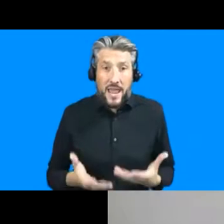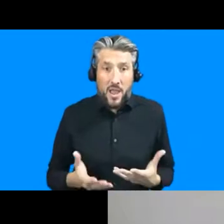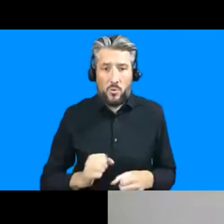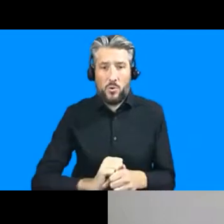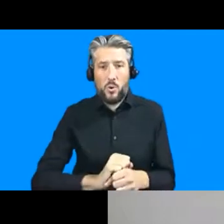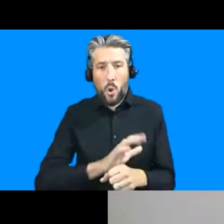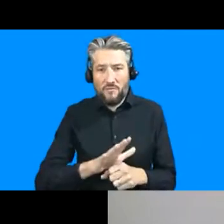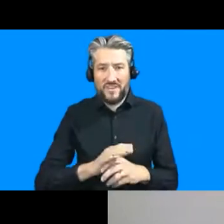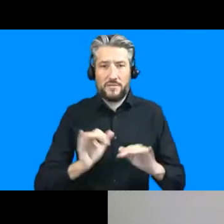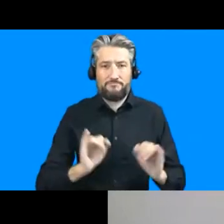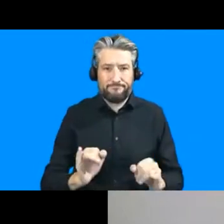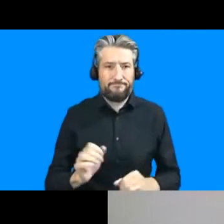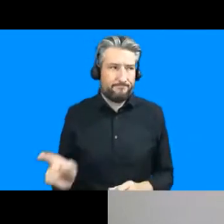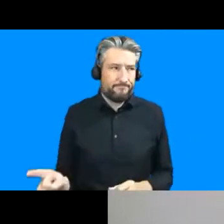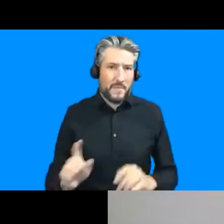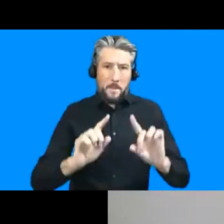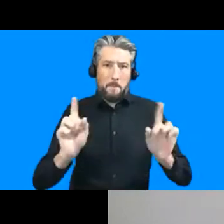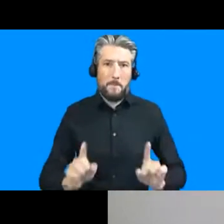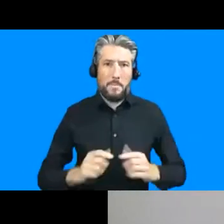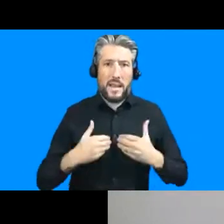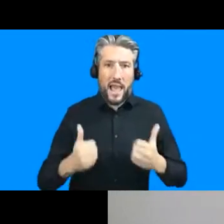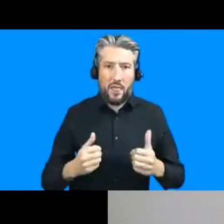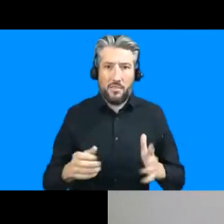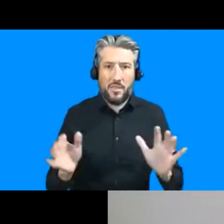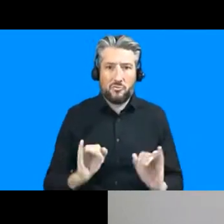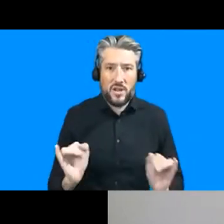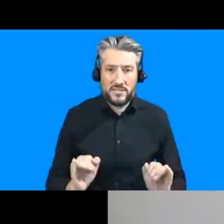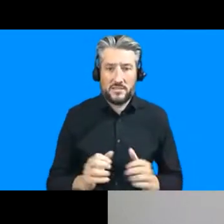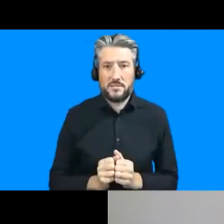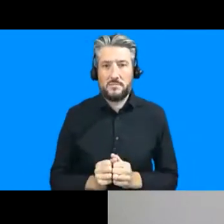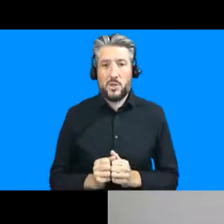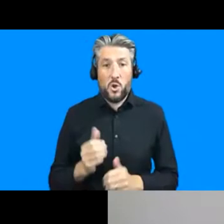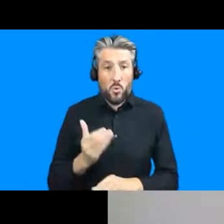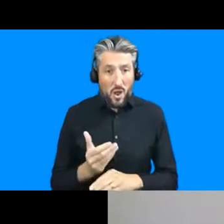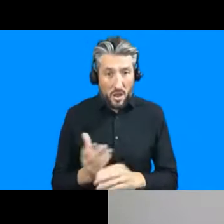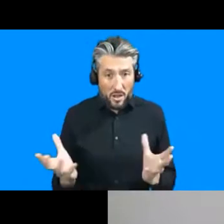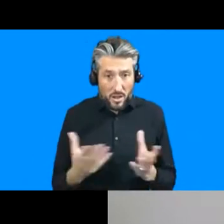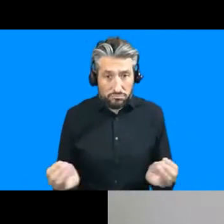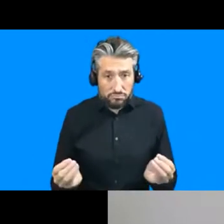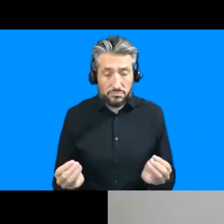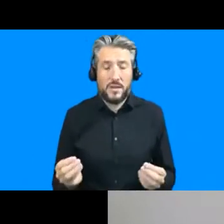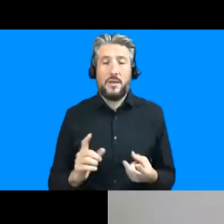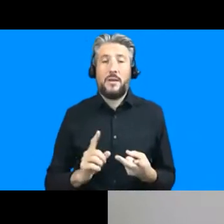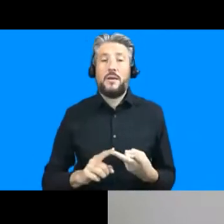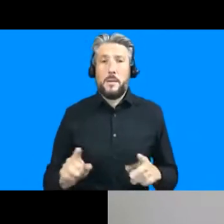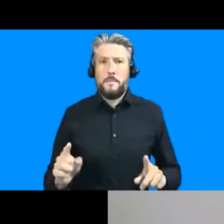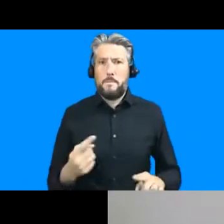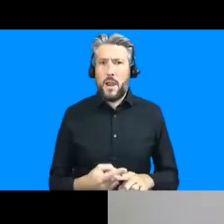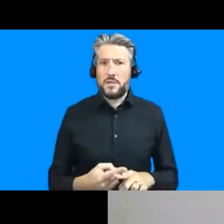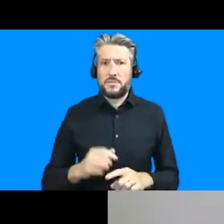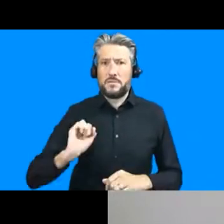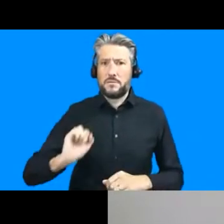crisis a loss of livelihood and in many cases also increased shelter uncertainty as they're unable to pay